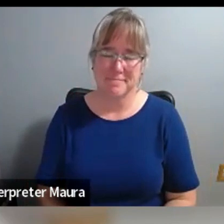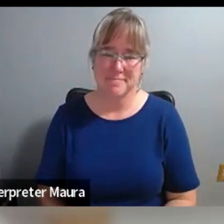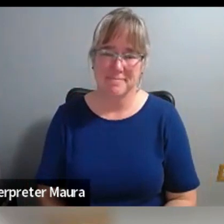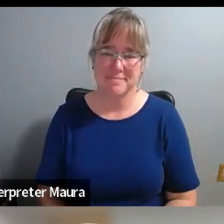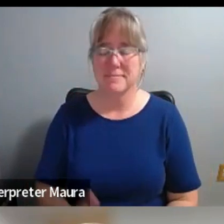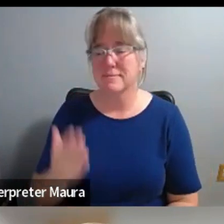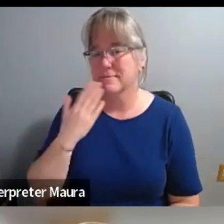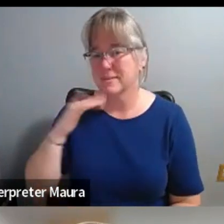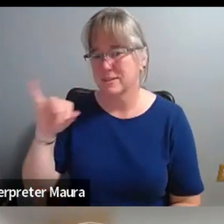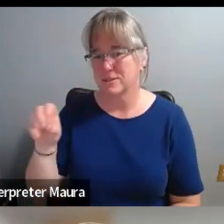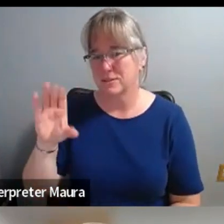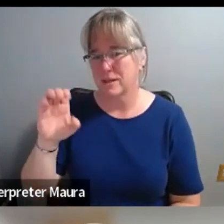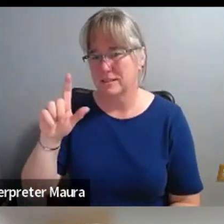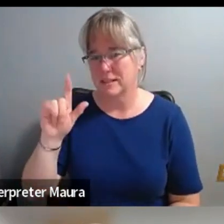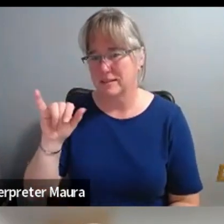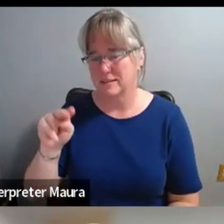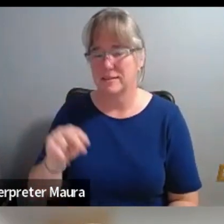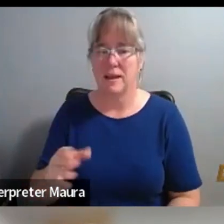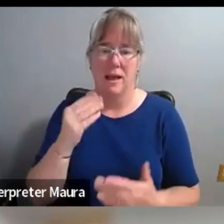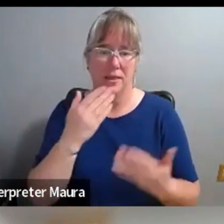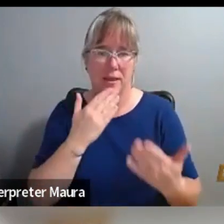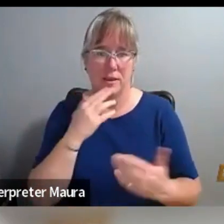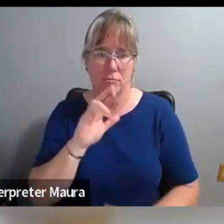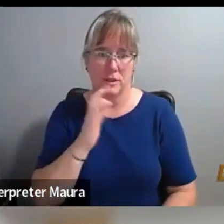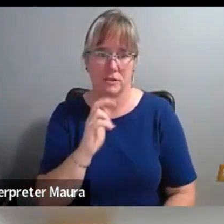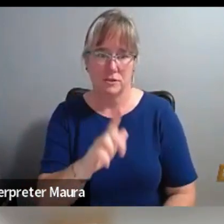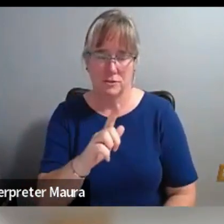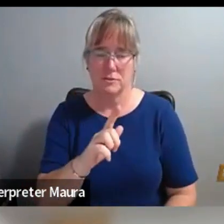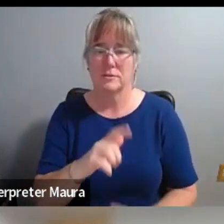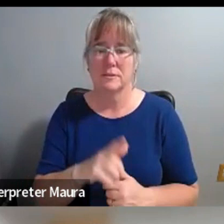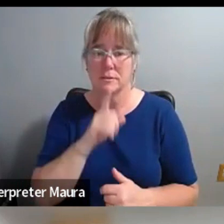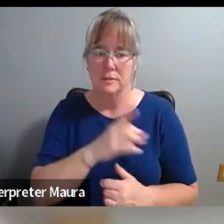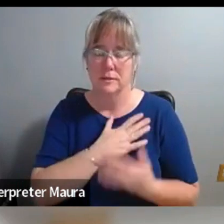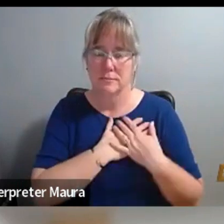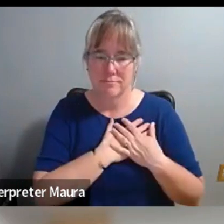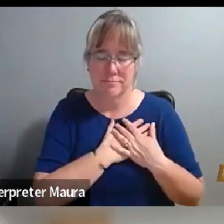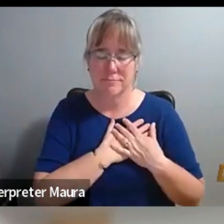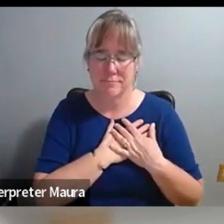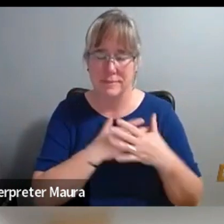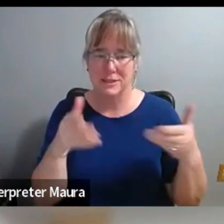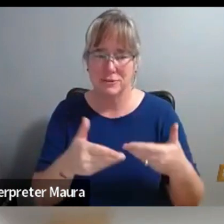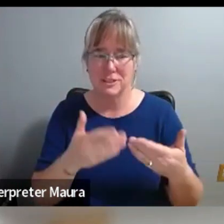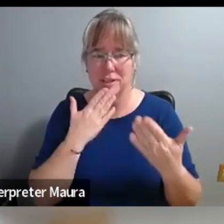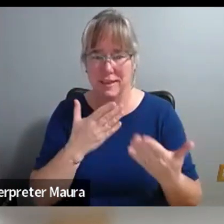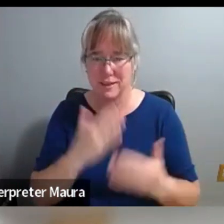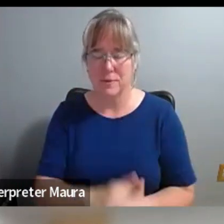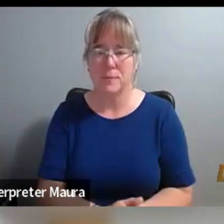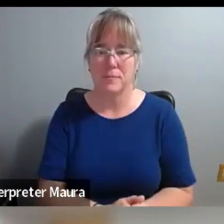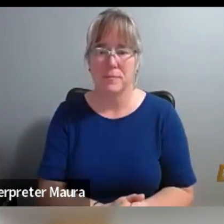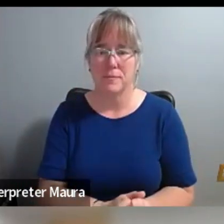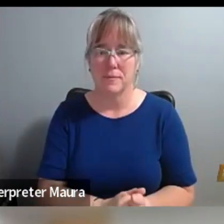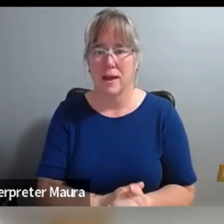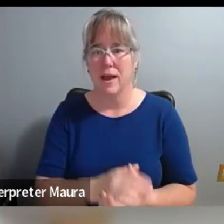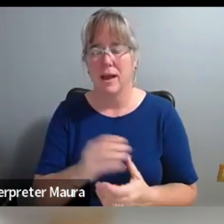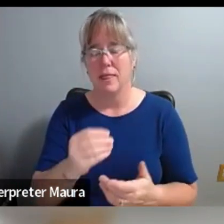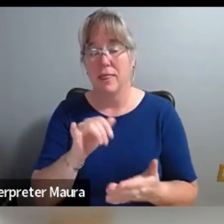Thank you, Jocelyn. And thank you, Rachel. That was a really touching introduction. And I want to throw some of that